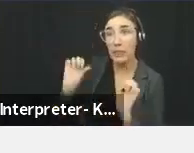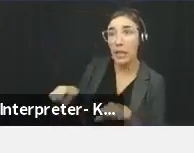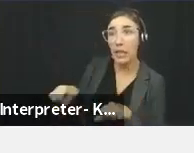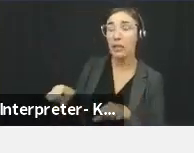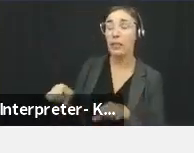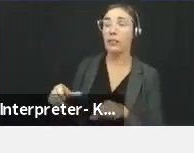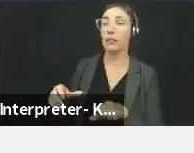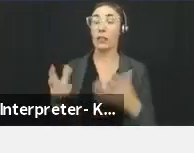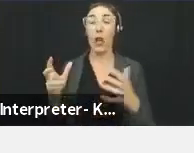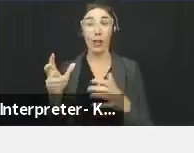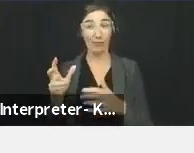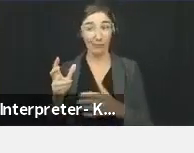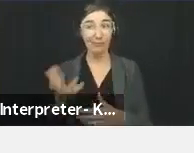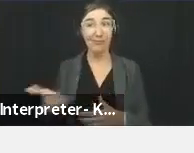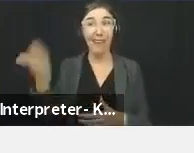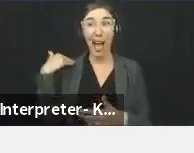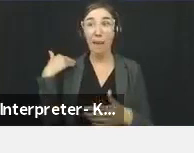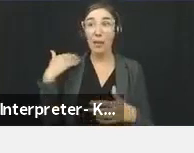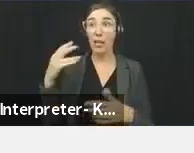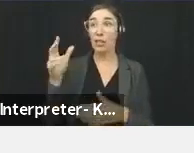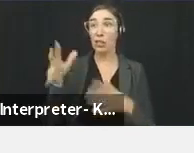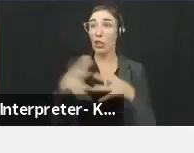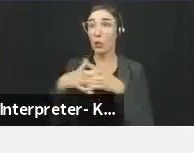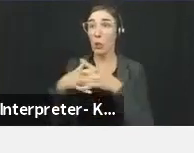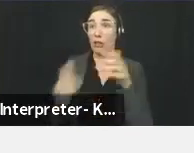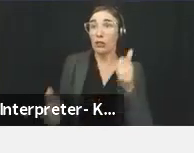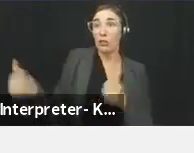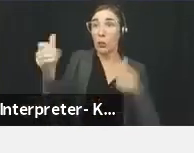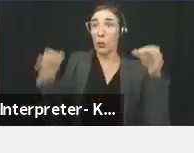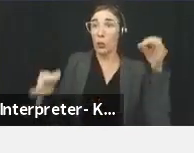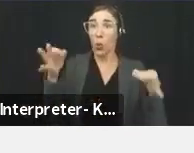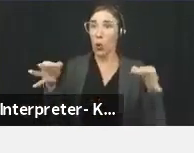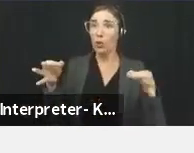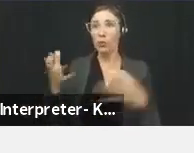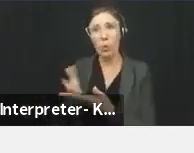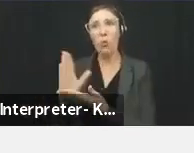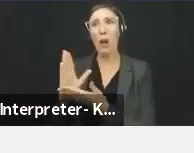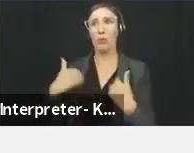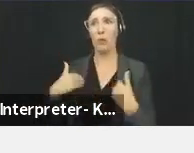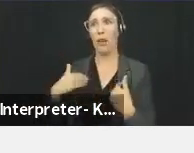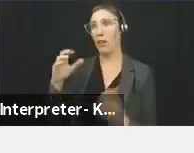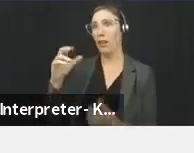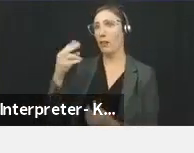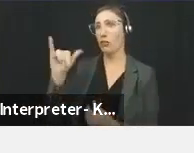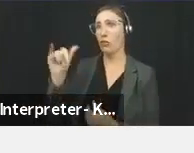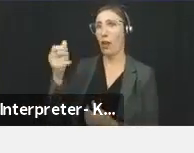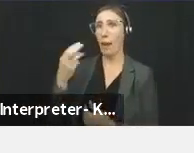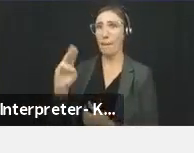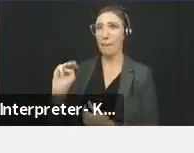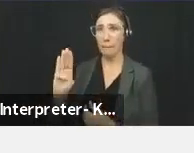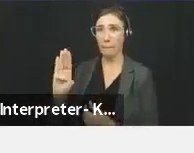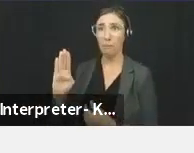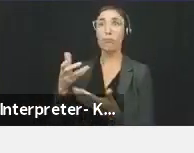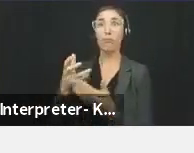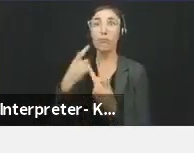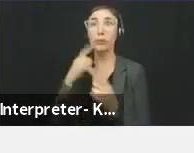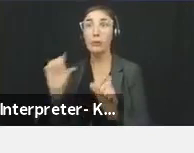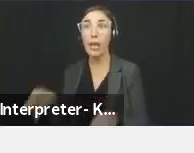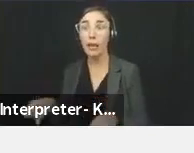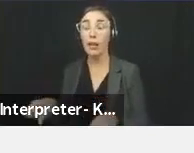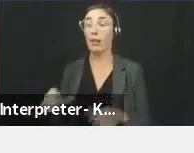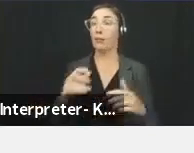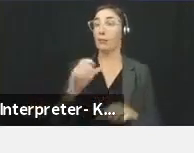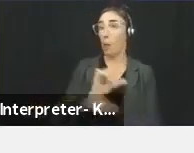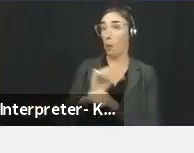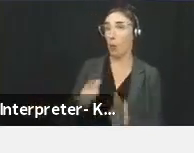went to the US Supreme Court about an employee's right to wear a hijab in the workplace. An employee may also be able to file a complaint with the commission